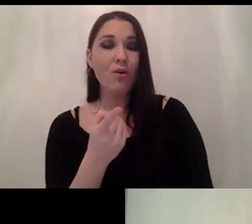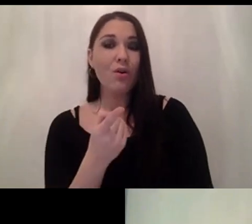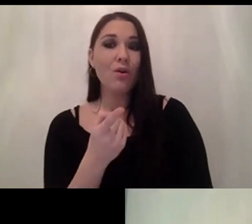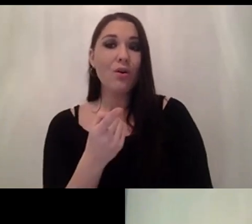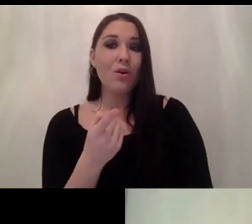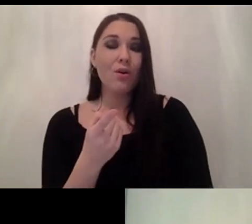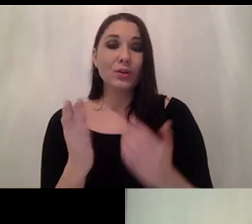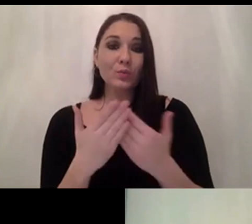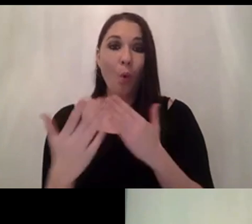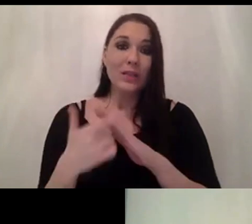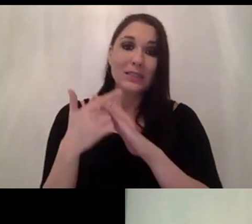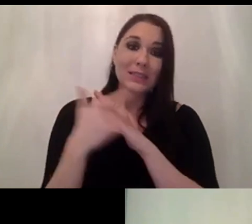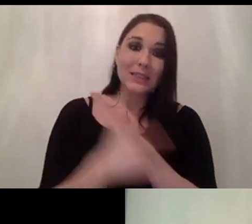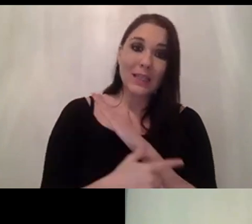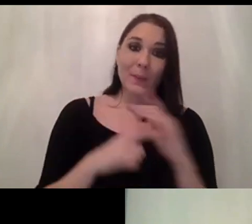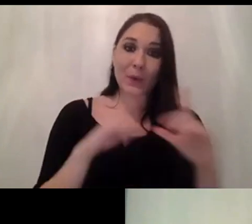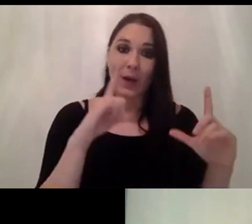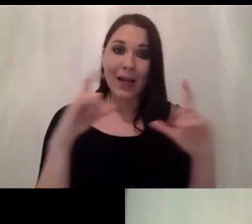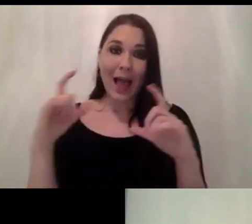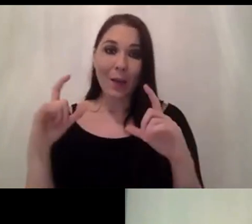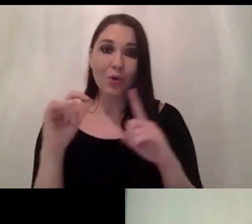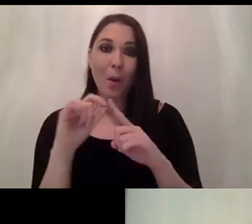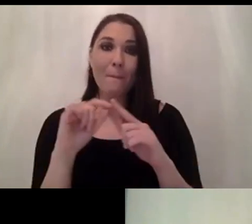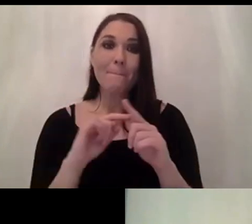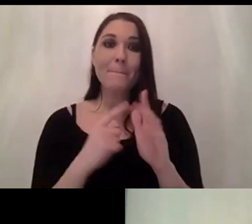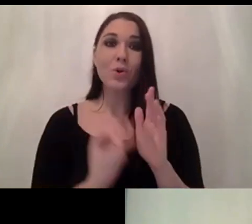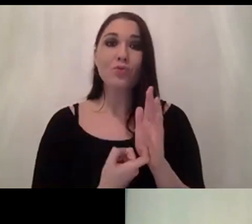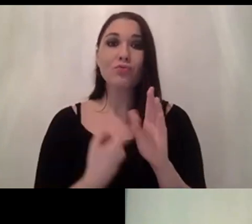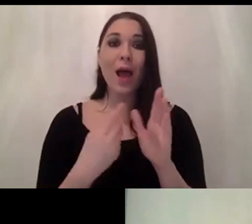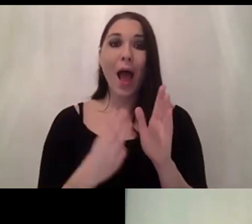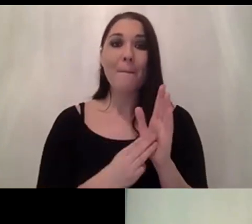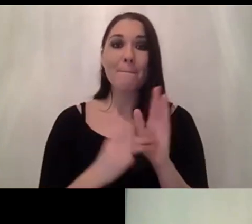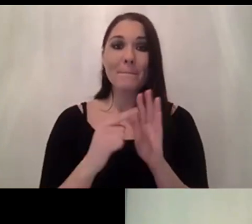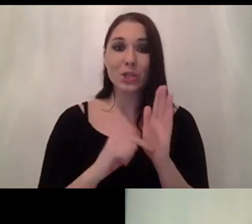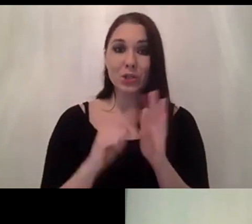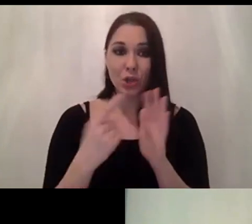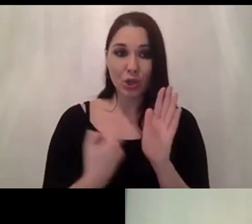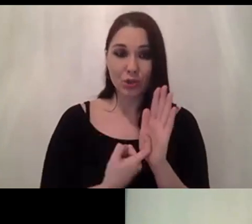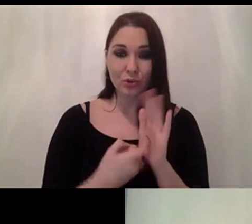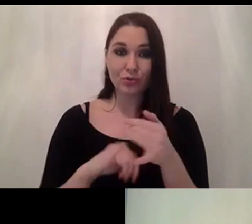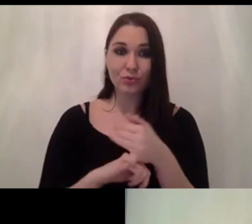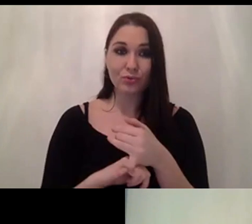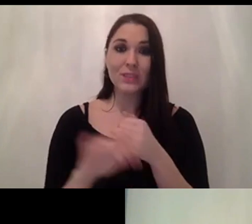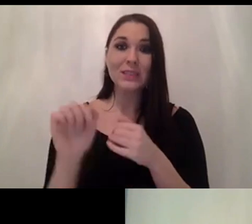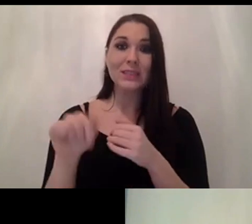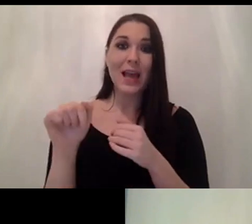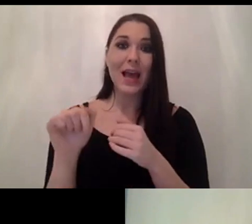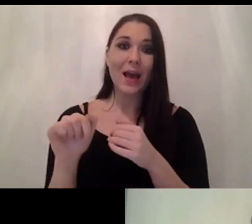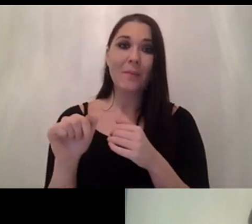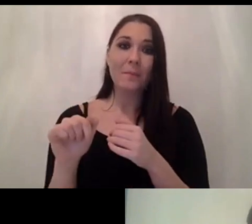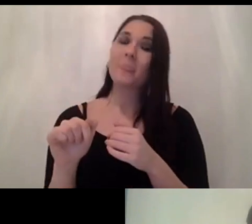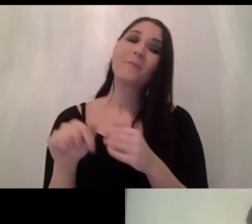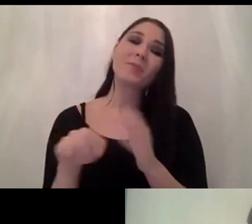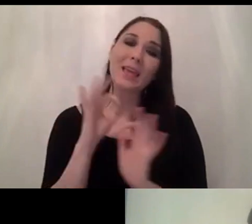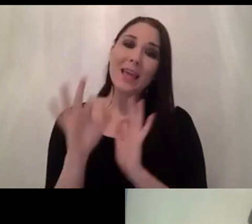deeper into the camera parameters and some firmware of the yes that's that's from pierre it's he asked